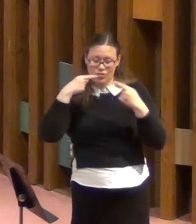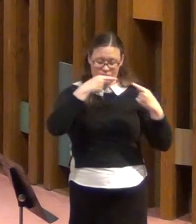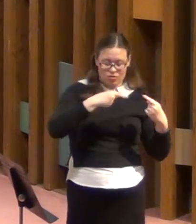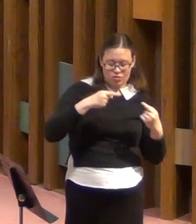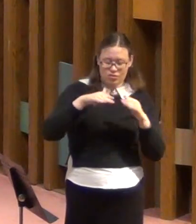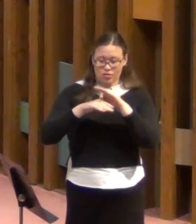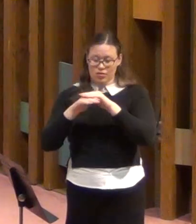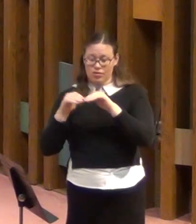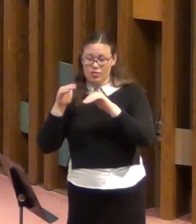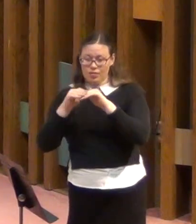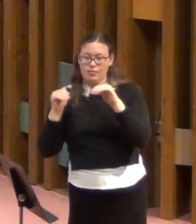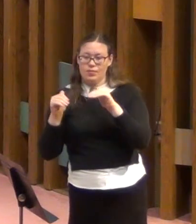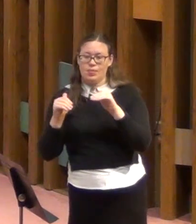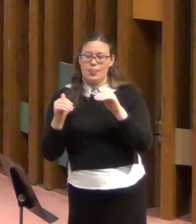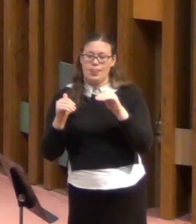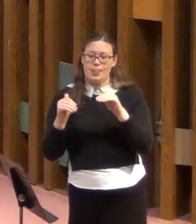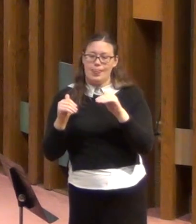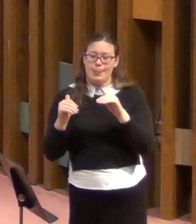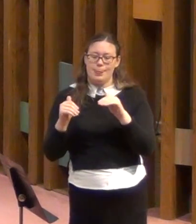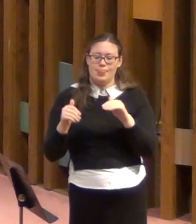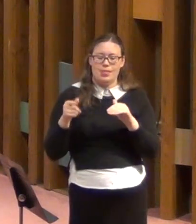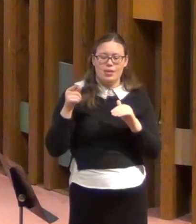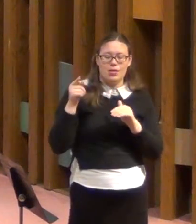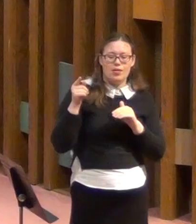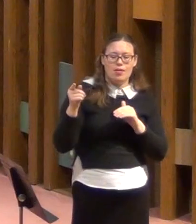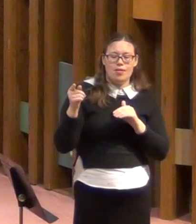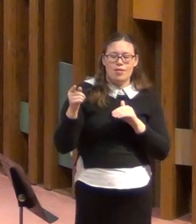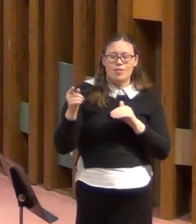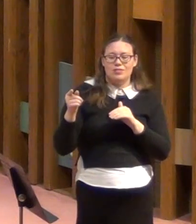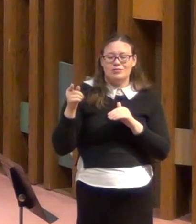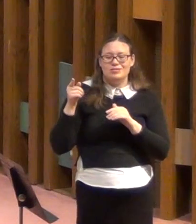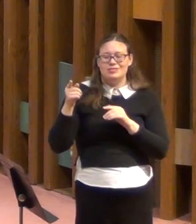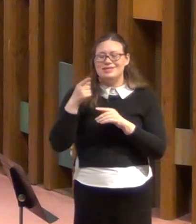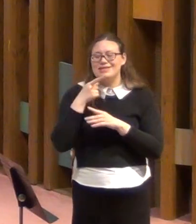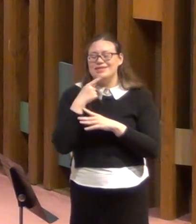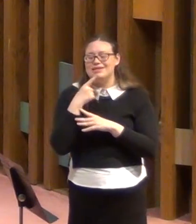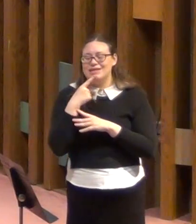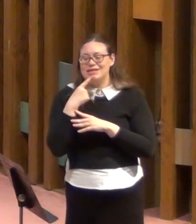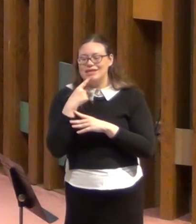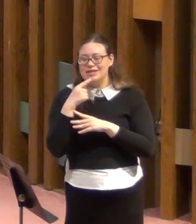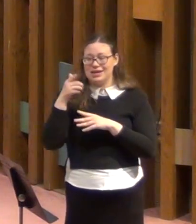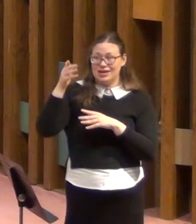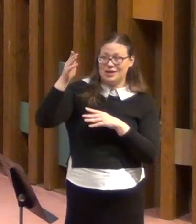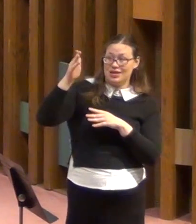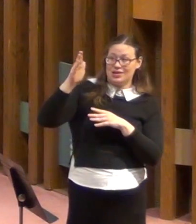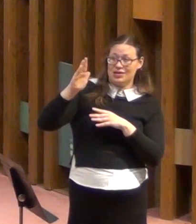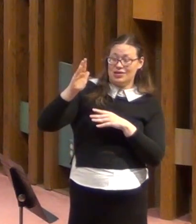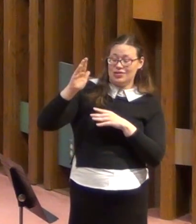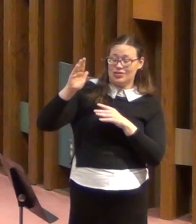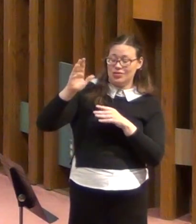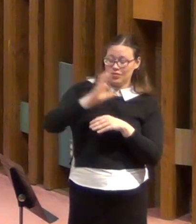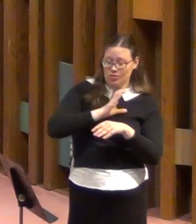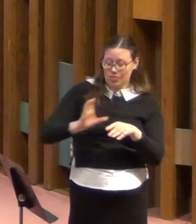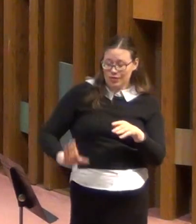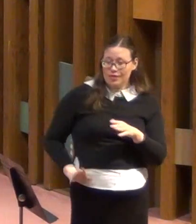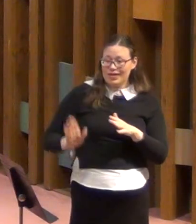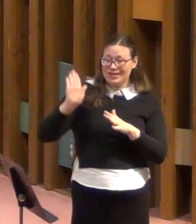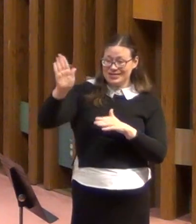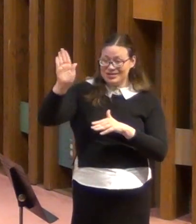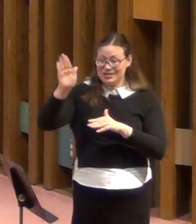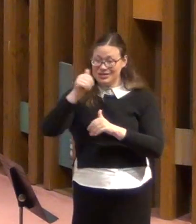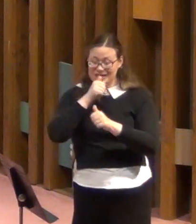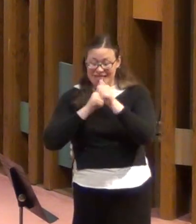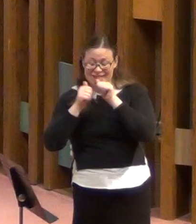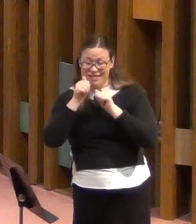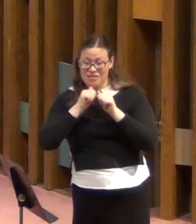The sufferings of Christ does not refer to the passion of Jesus that we observed on Good Friday, but to the things